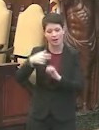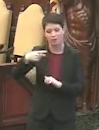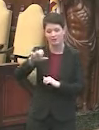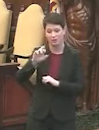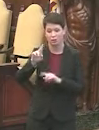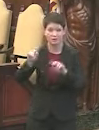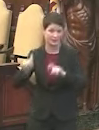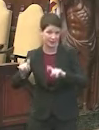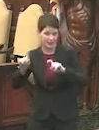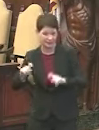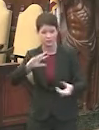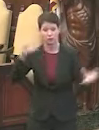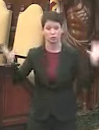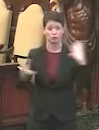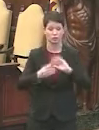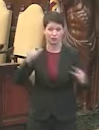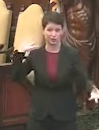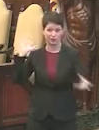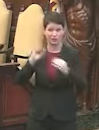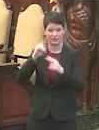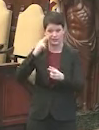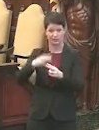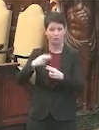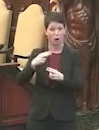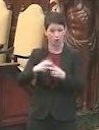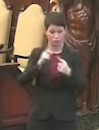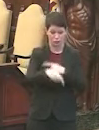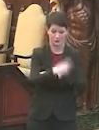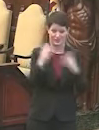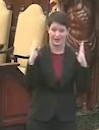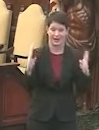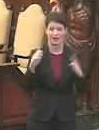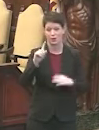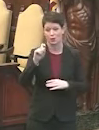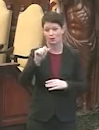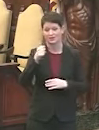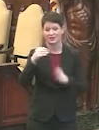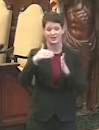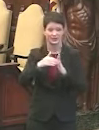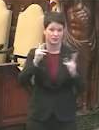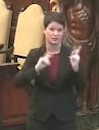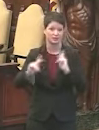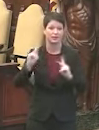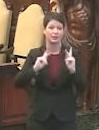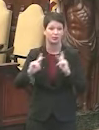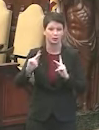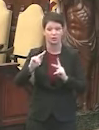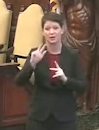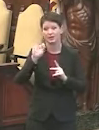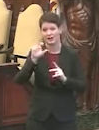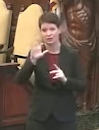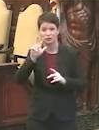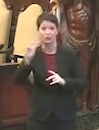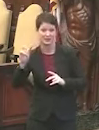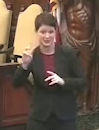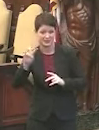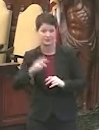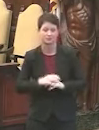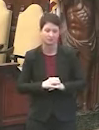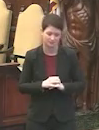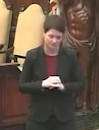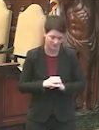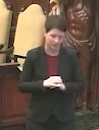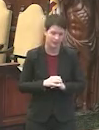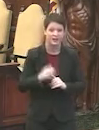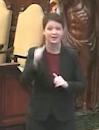test for total confirmed case count since the beginning of epidemic of 110,836. Now, since